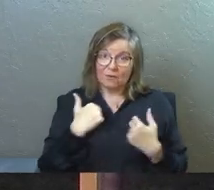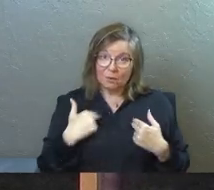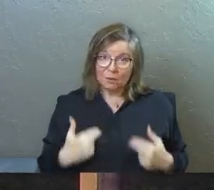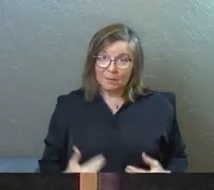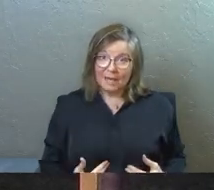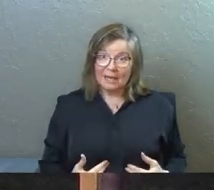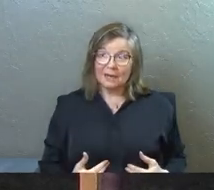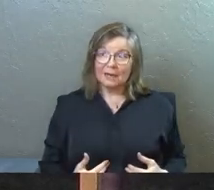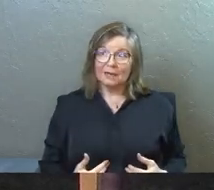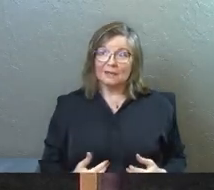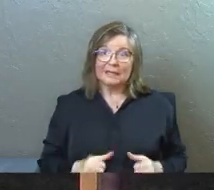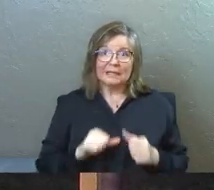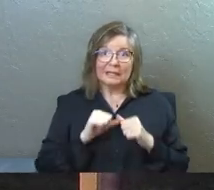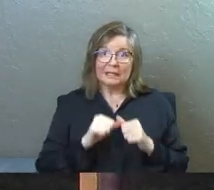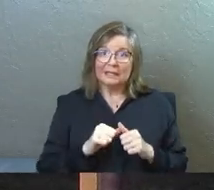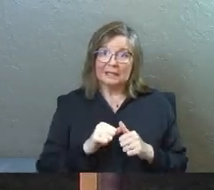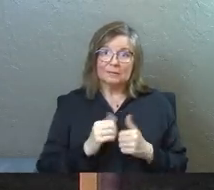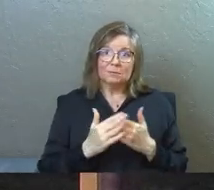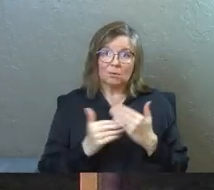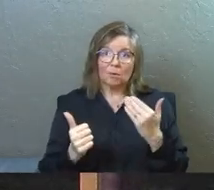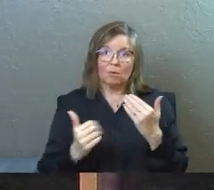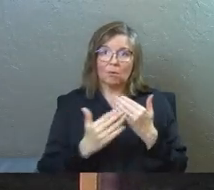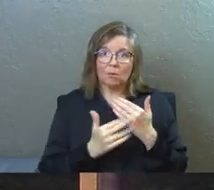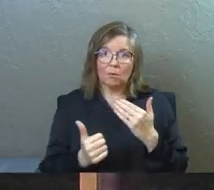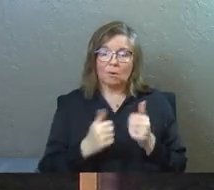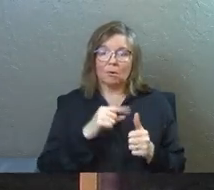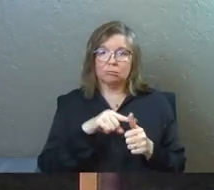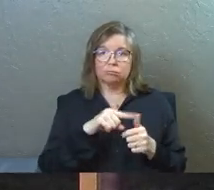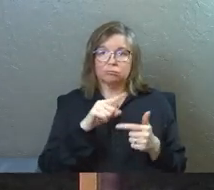humanity, he just keeps calling. Amen?